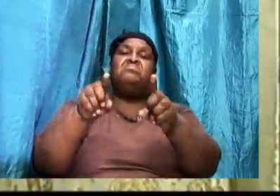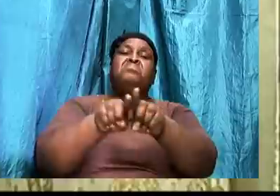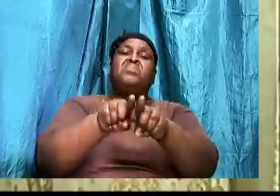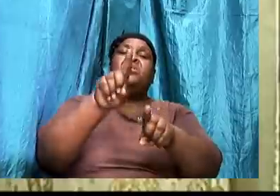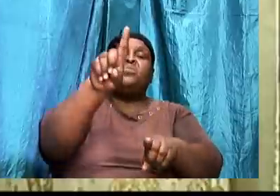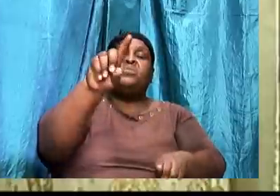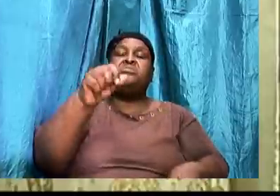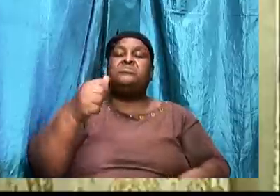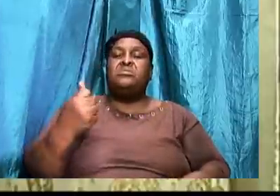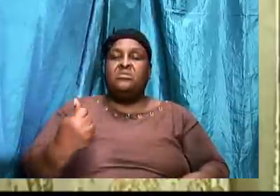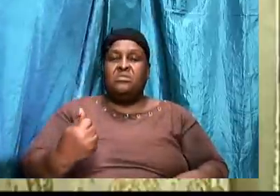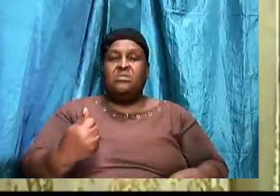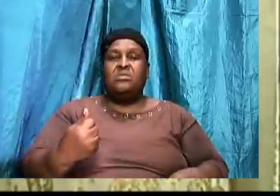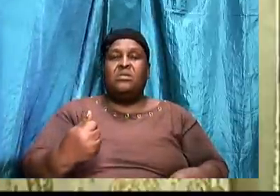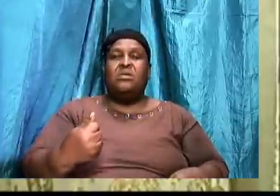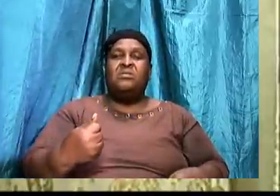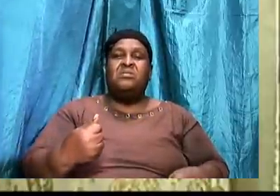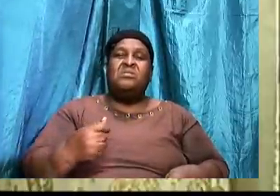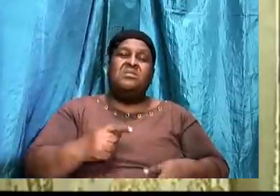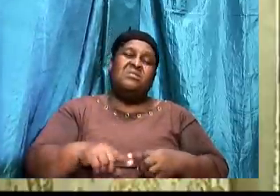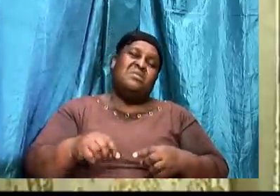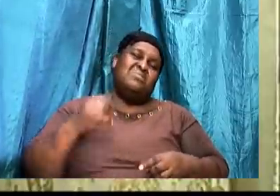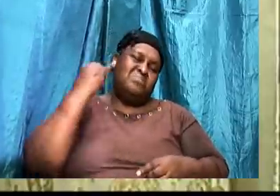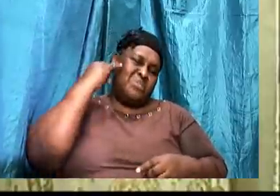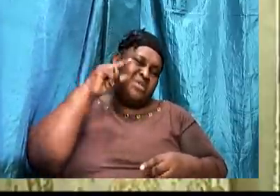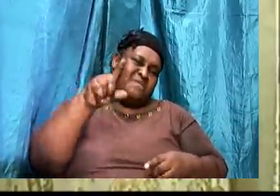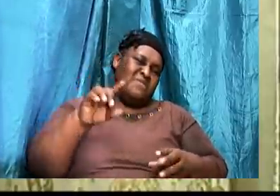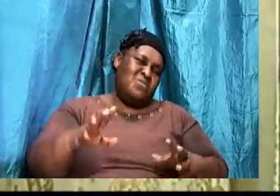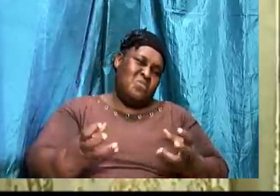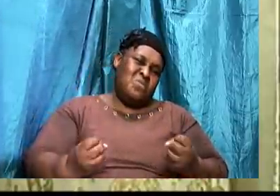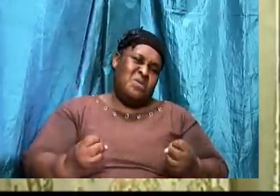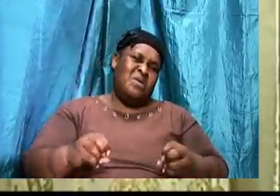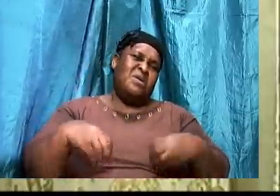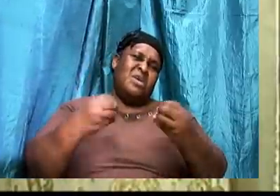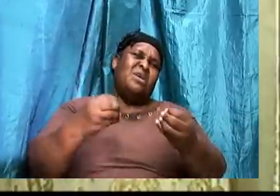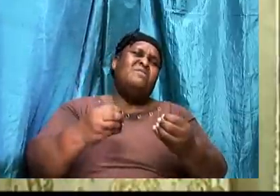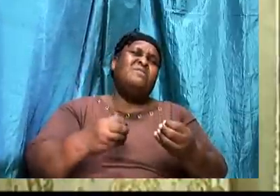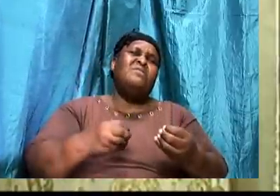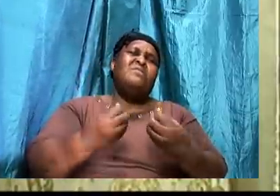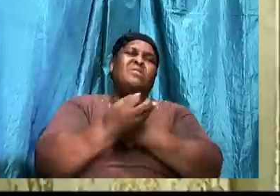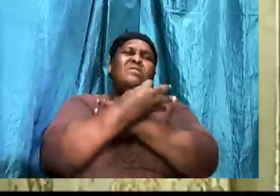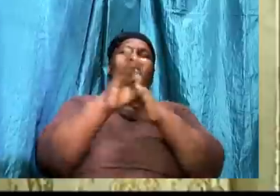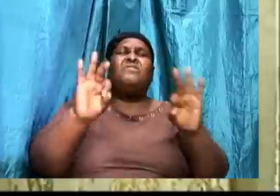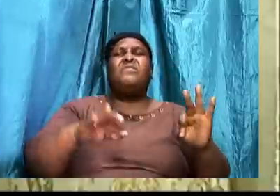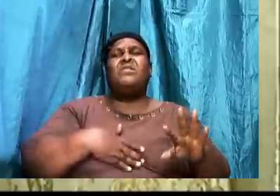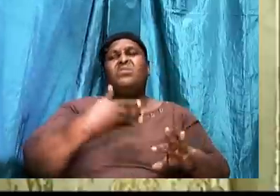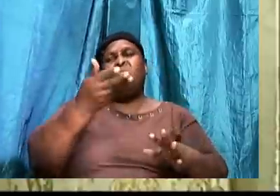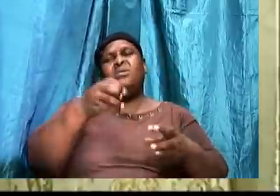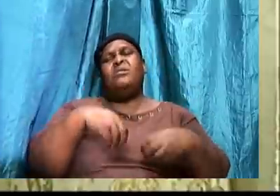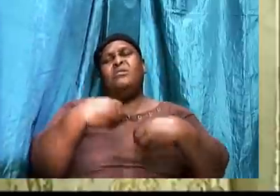And then if you want to do. free will offering. Fine. But.